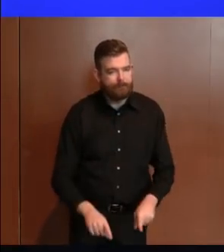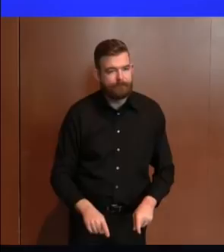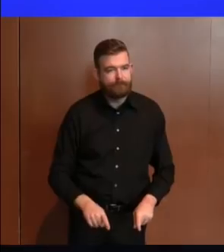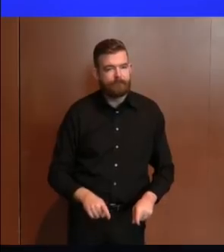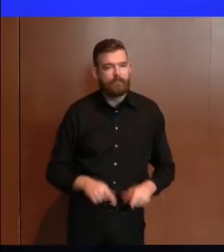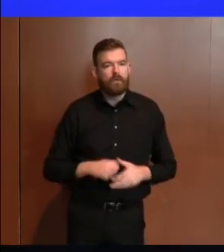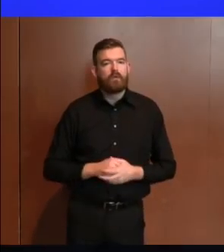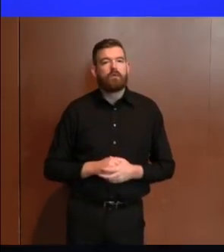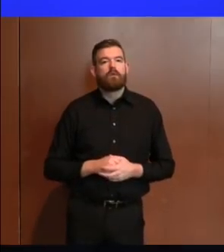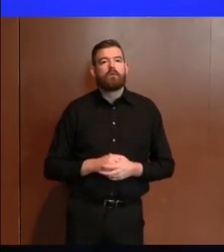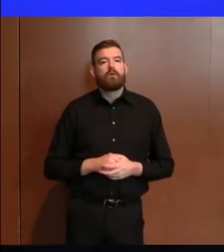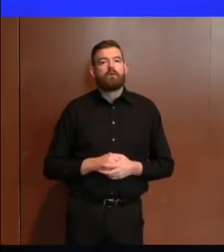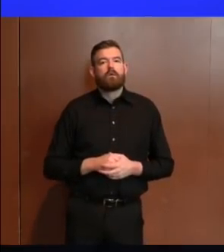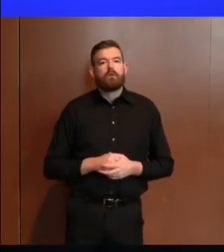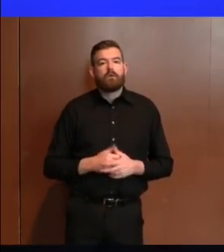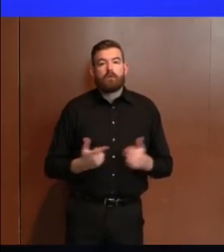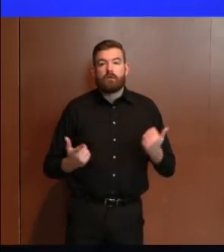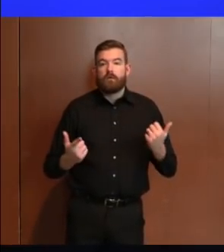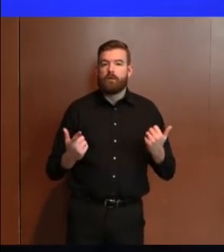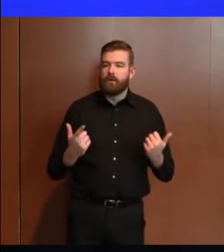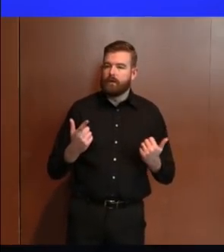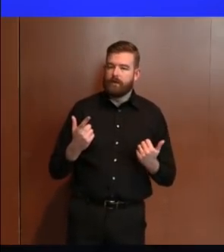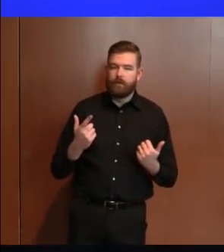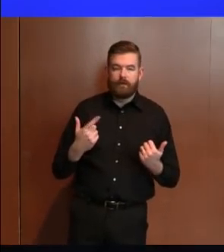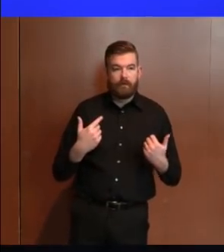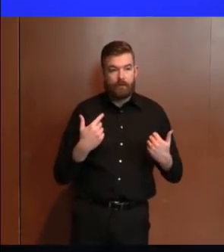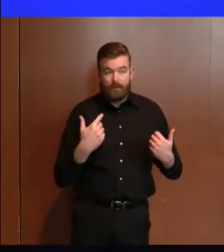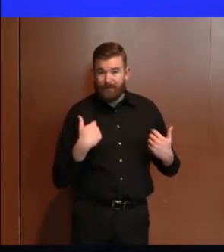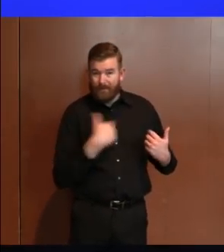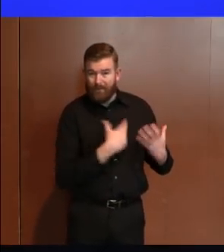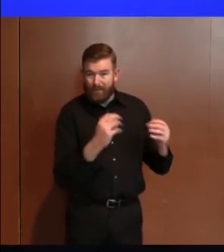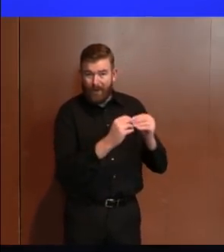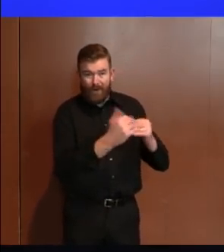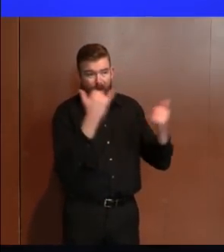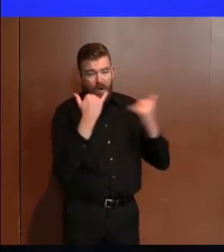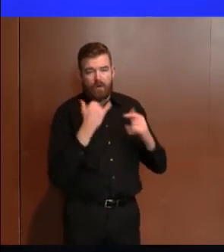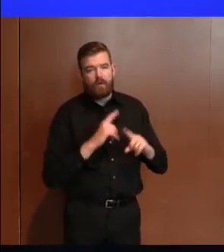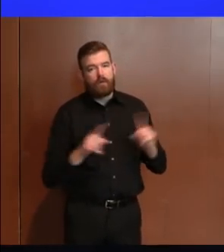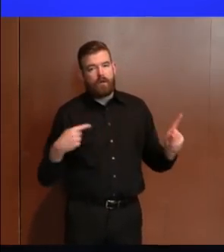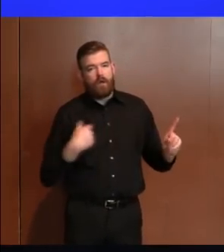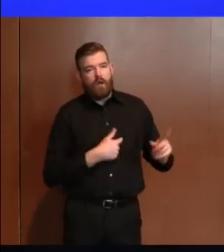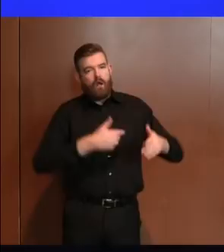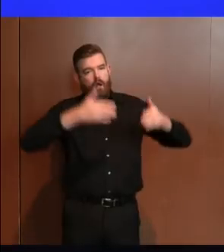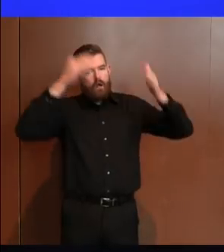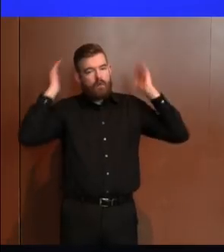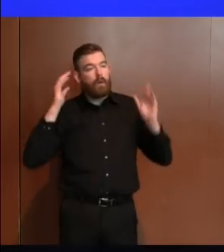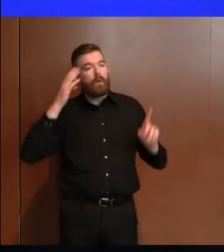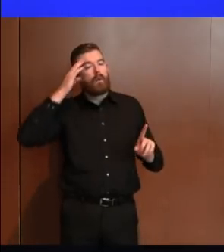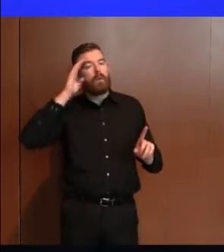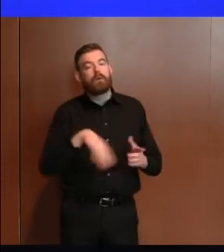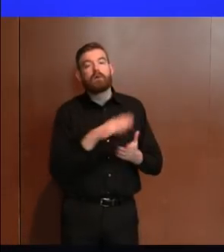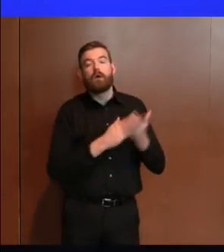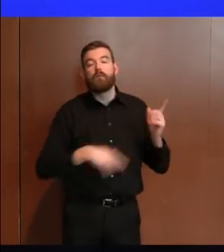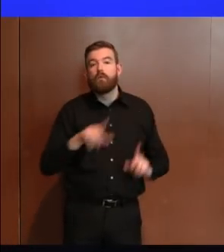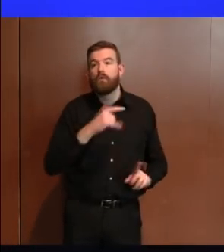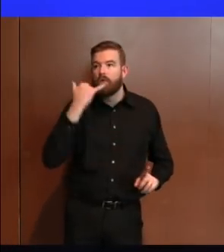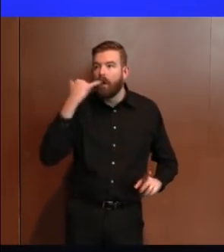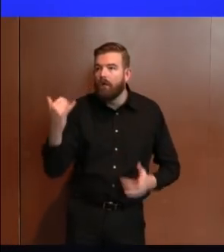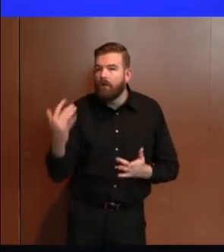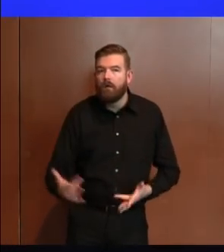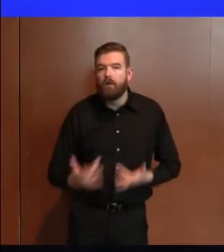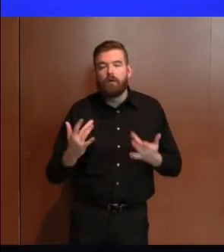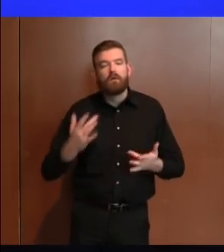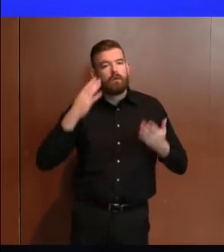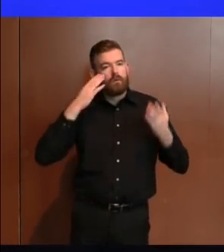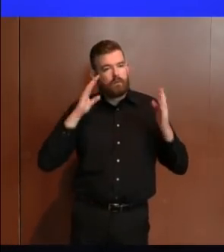and act on more of your phone calls. We hear your frustration and we are with you. We're currently working to bring into our systems more of your calls